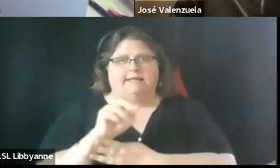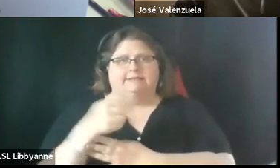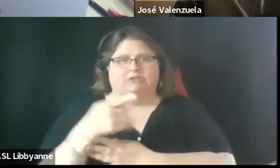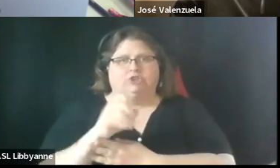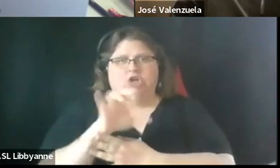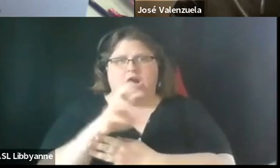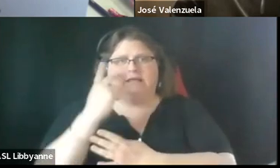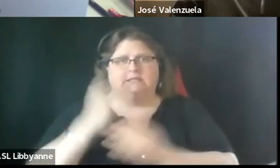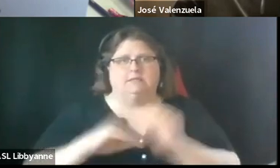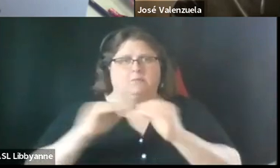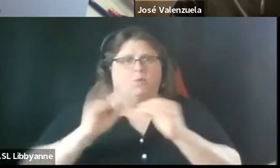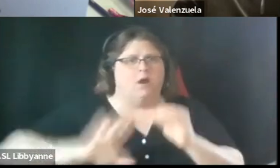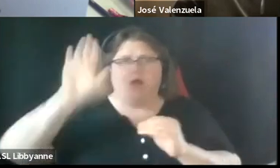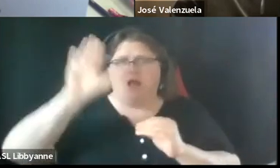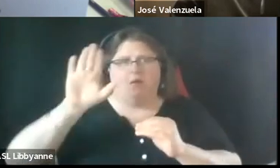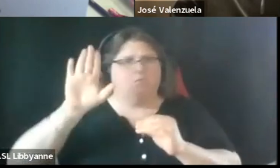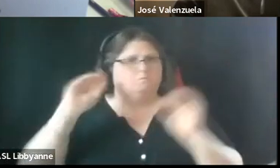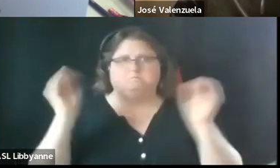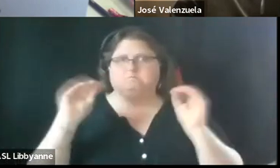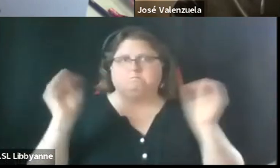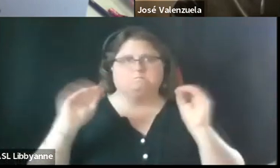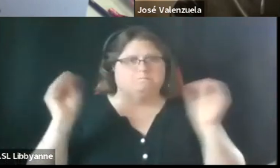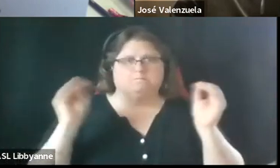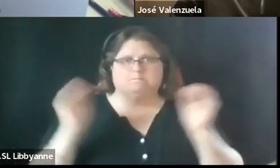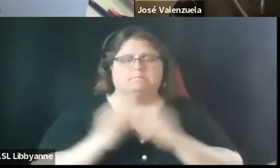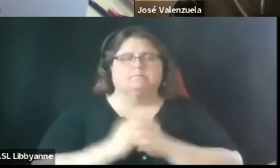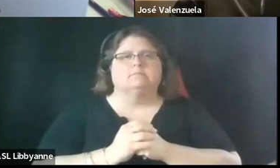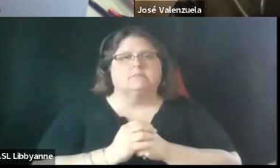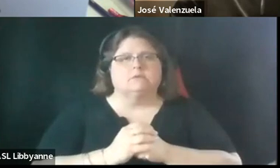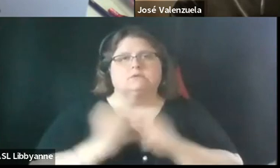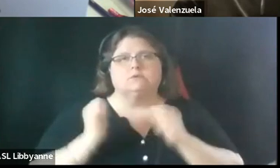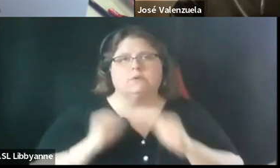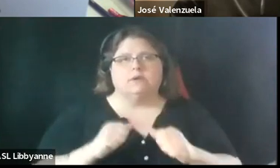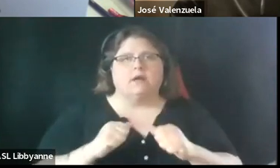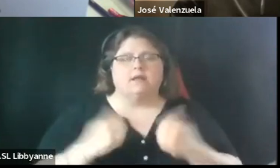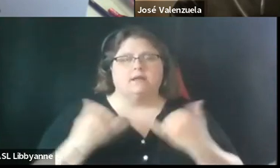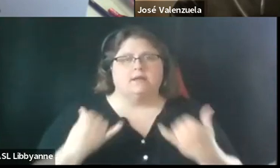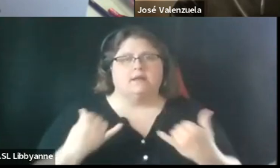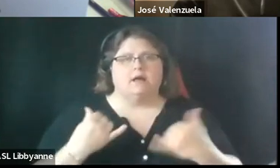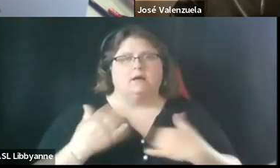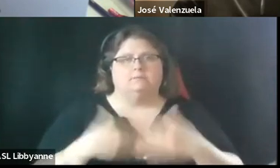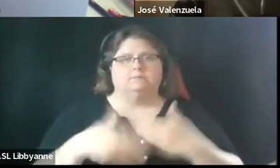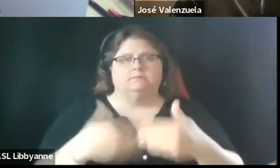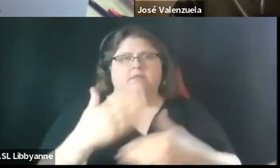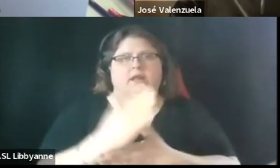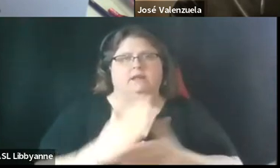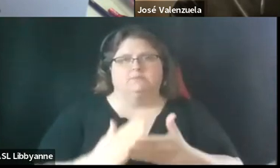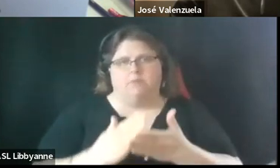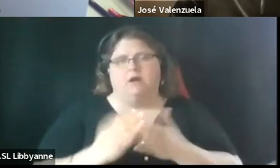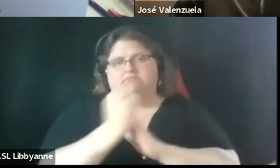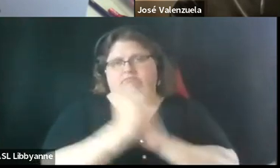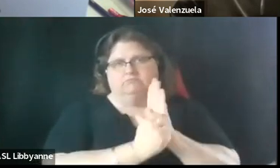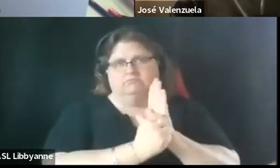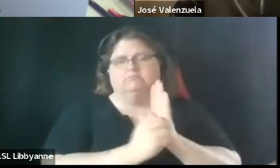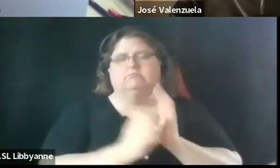thank you um we can we can proceed then to the next portion of our agenda um and this piece